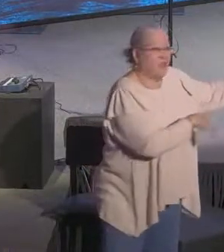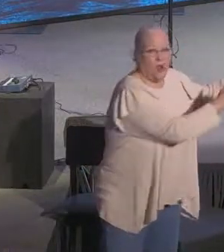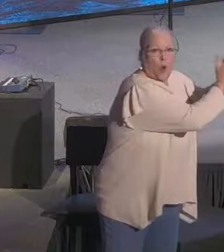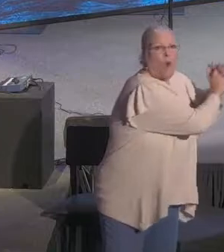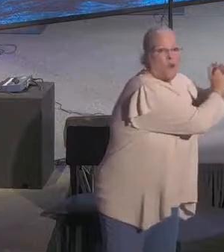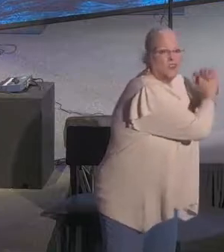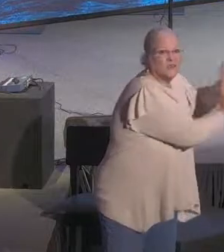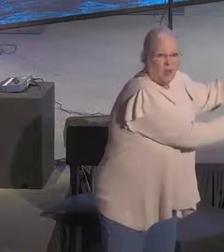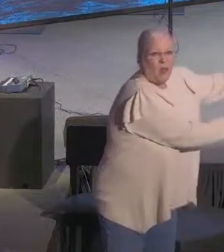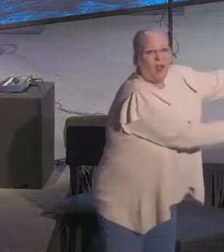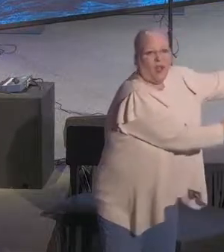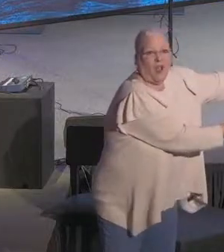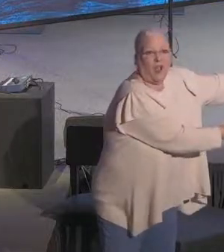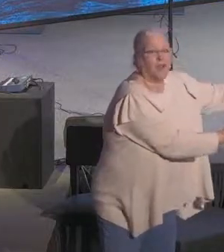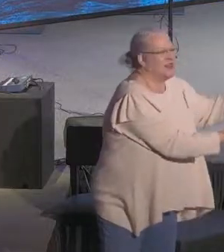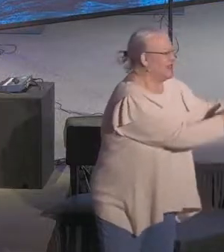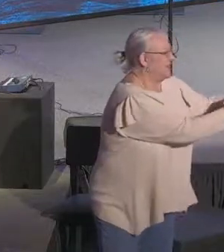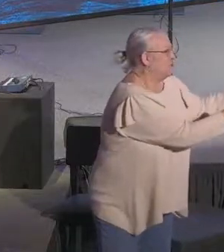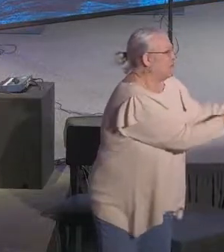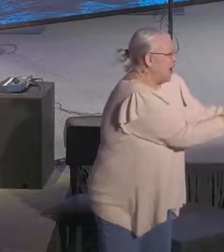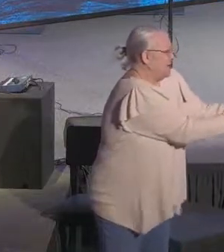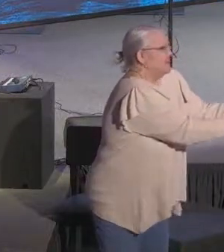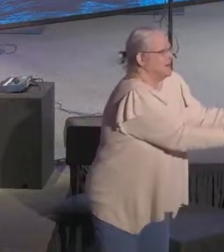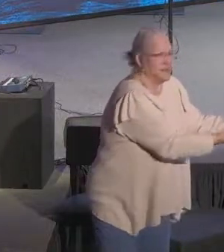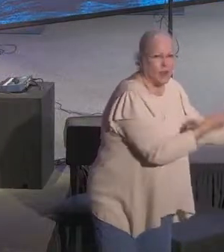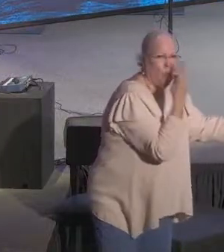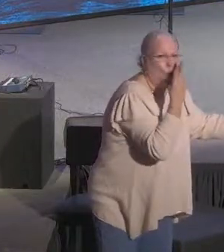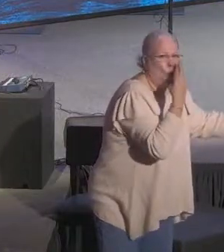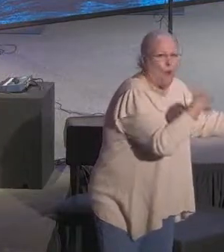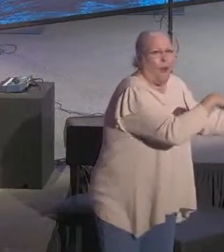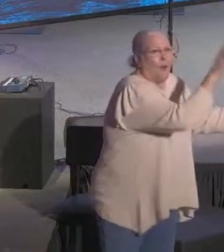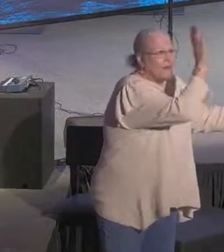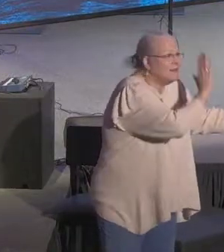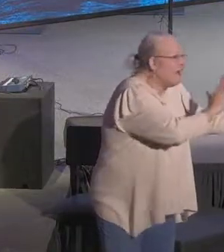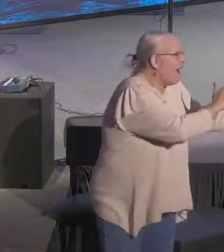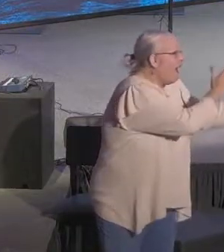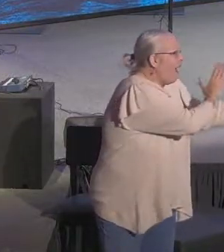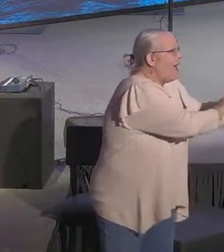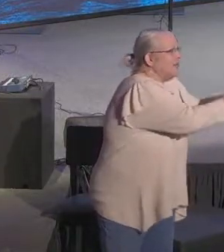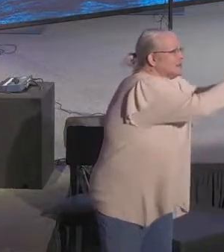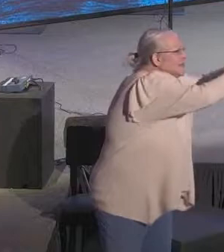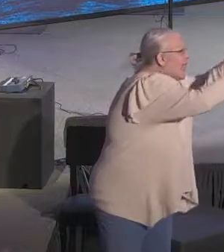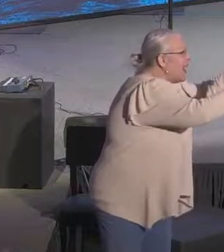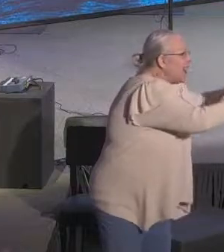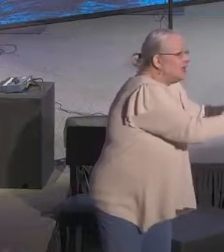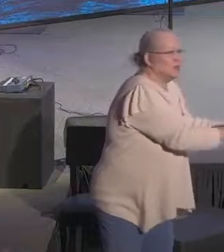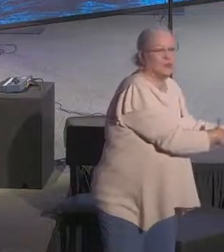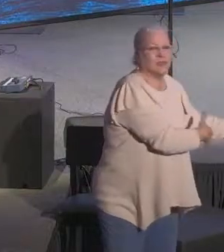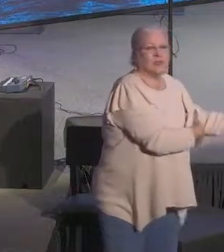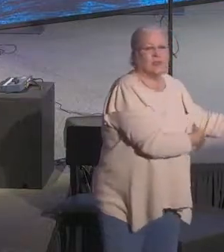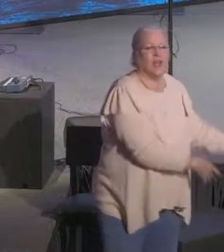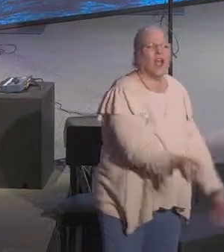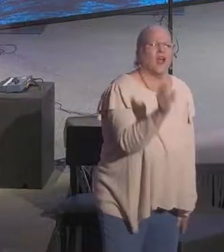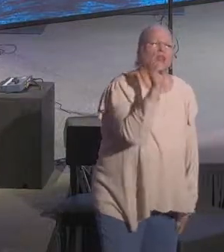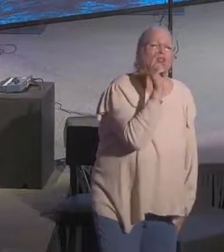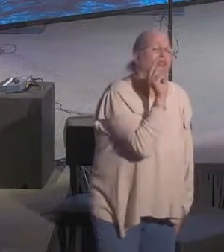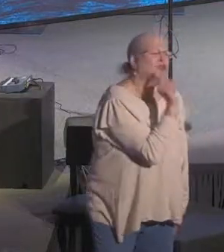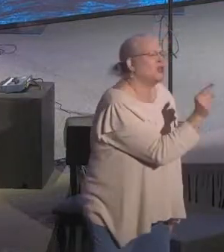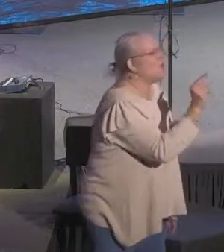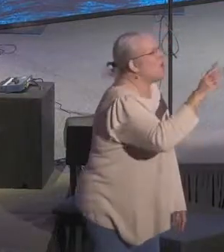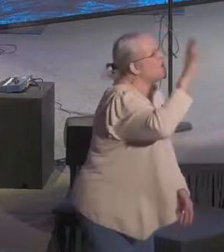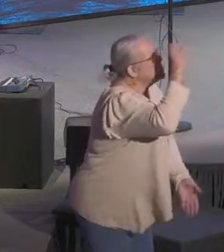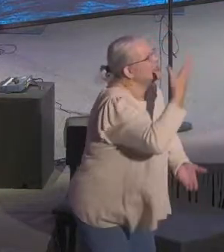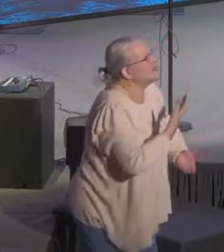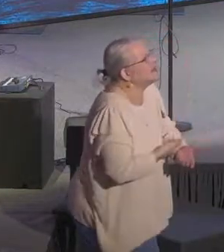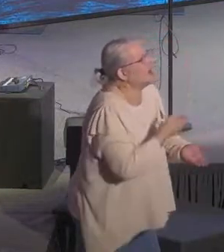places where they're worshiping the Roman gods and the Greek gods, these temples. But you are the son of the one